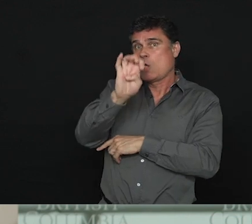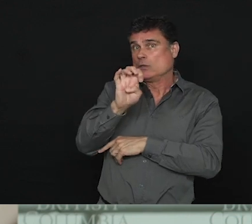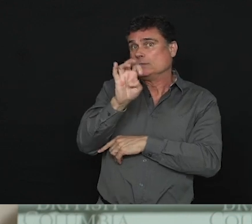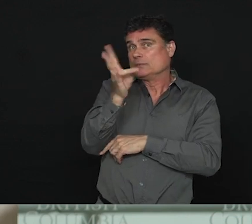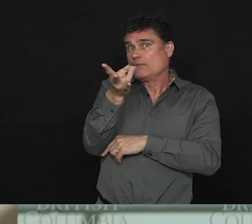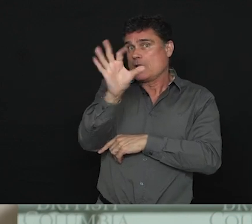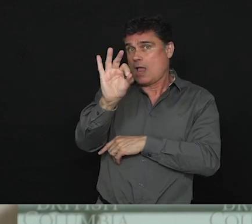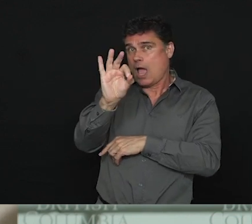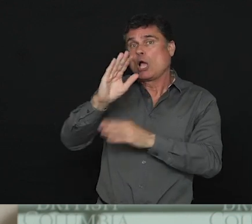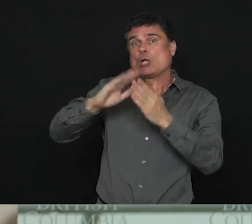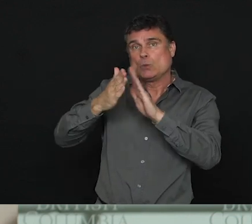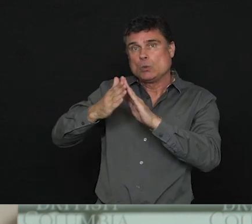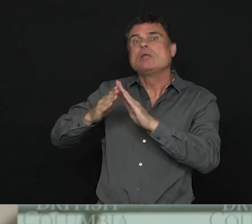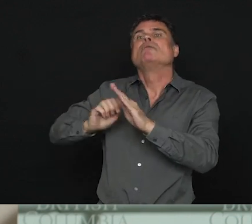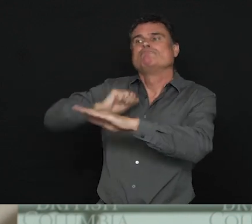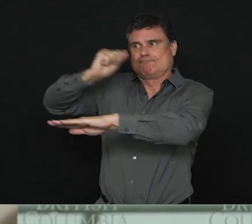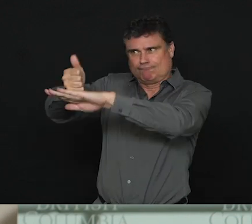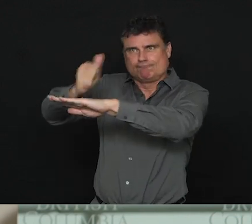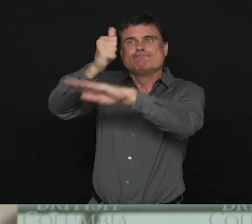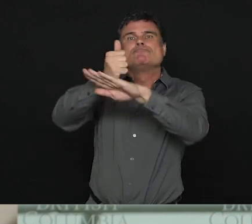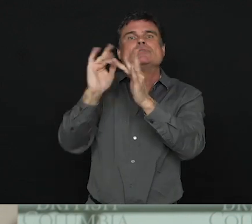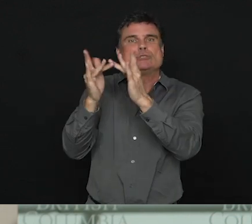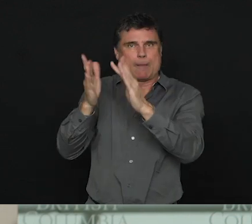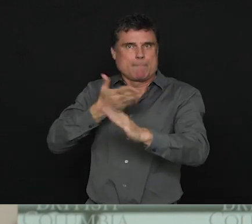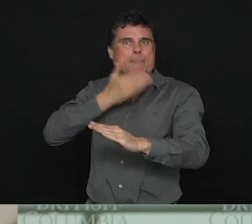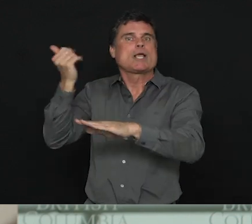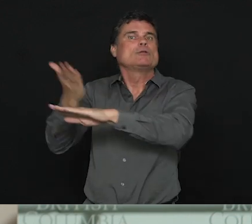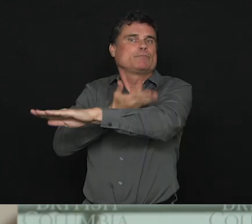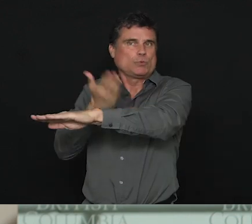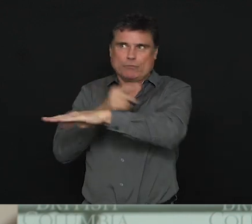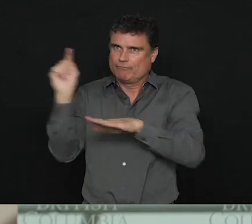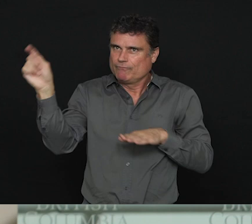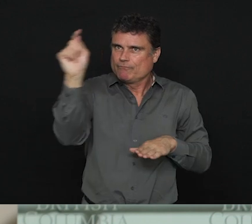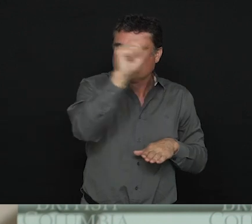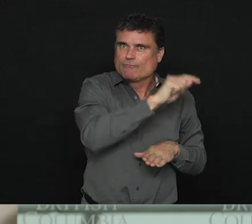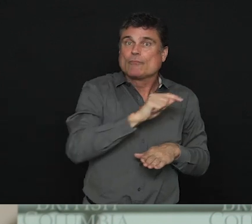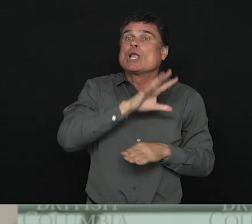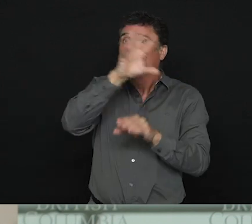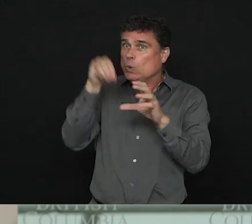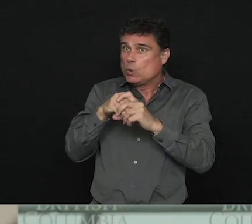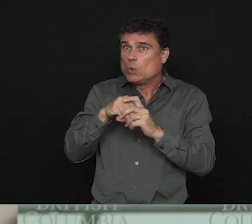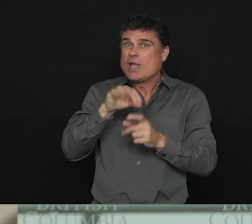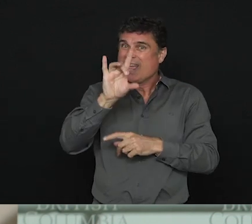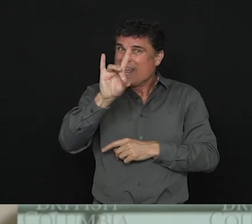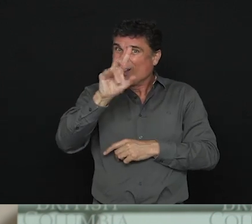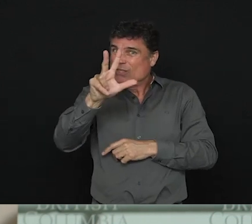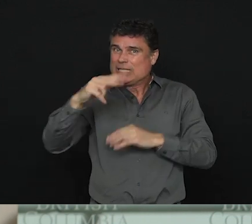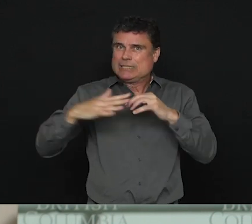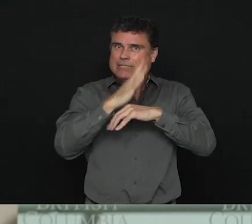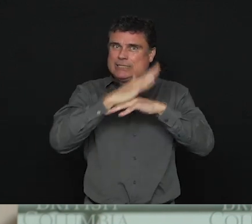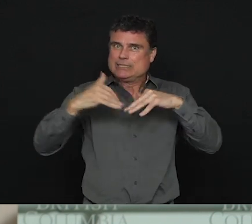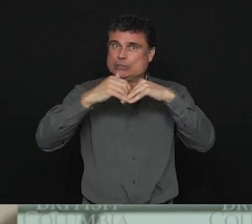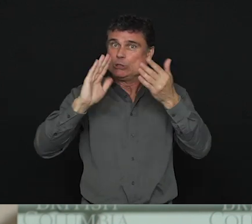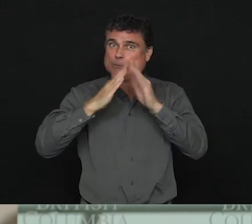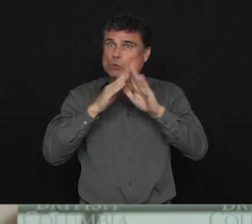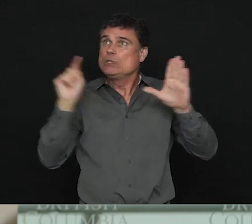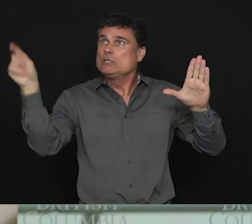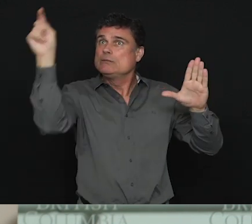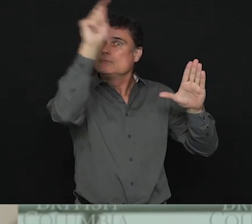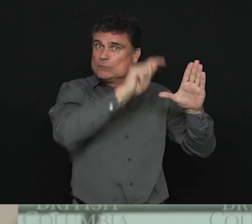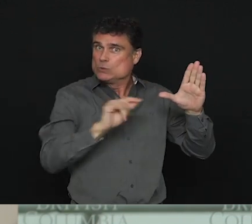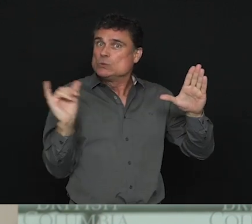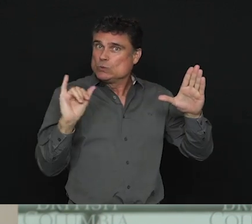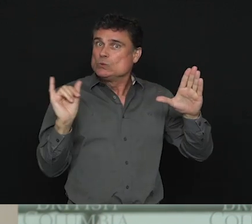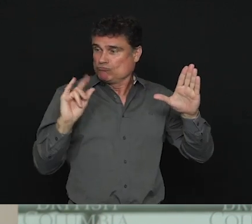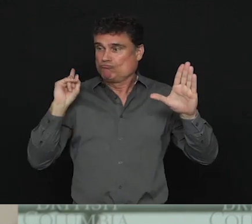British Columbia high speed internet connectivity project and that are either completed or underway. I want to